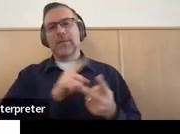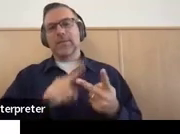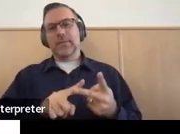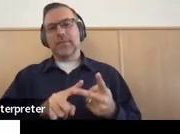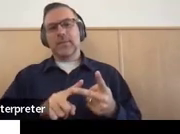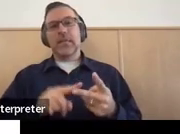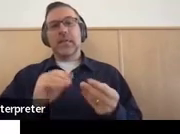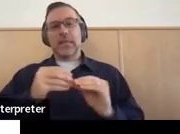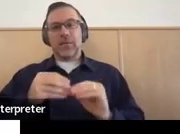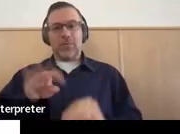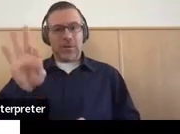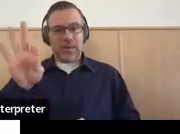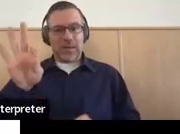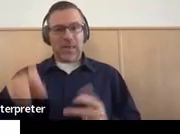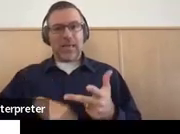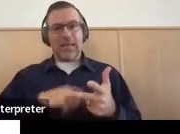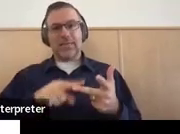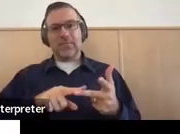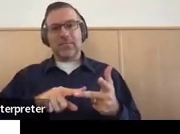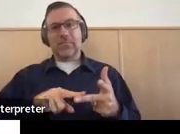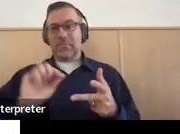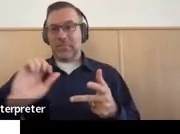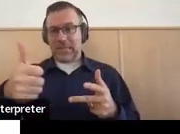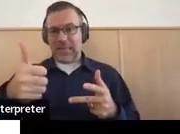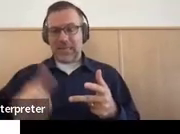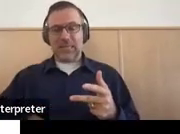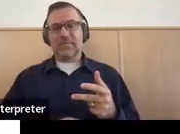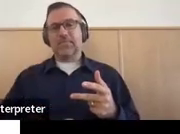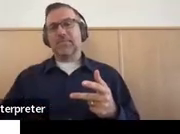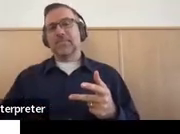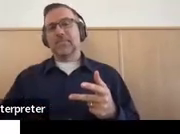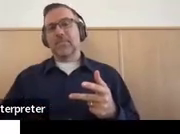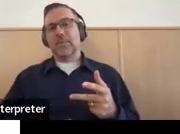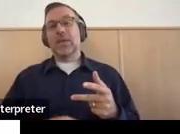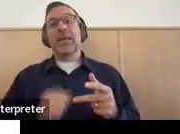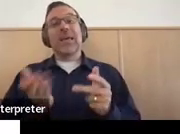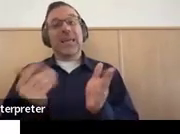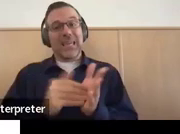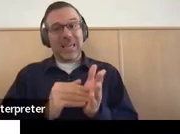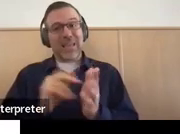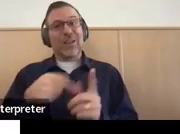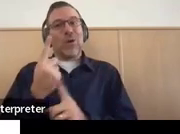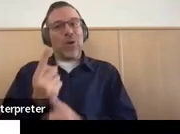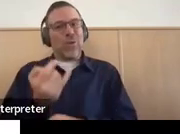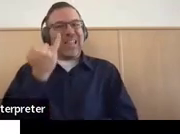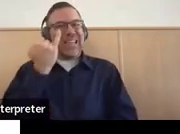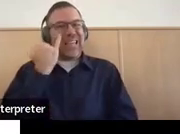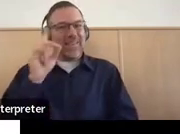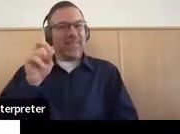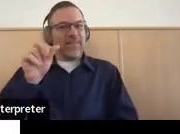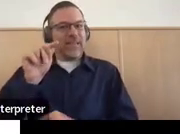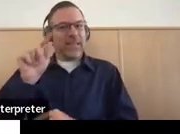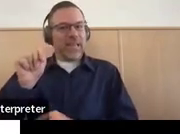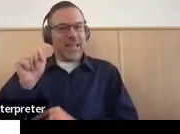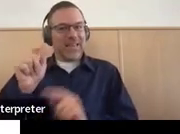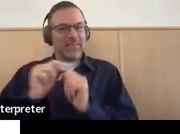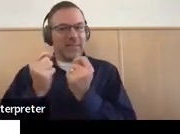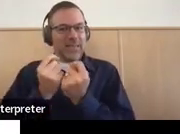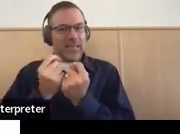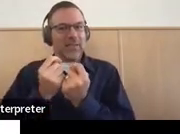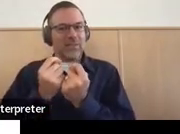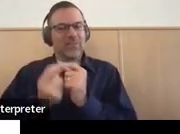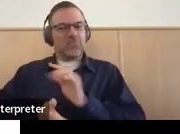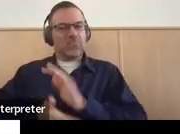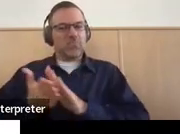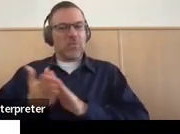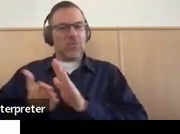9. We look at 10. But again, only if the data team runs those reports